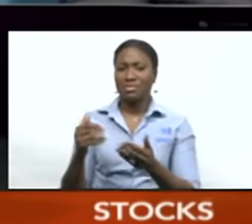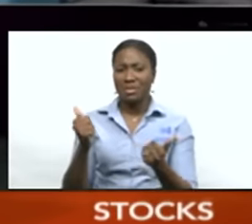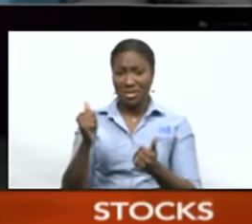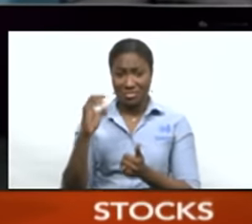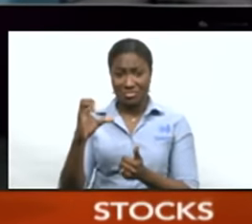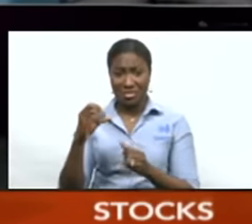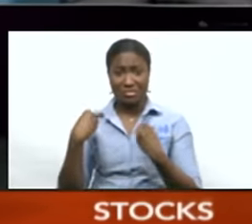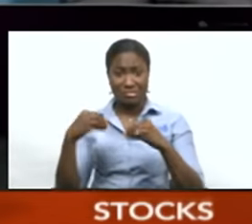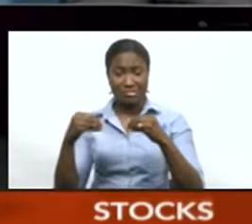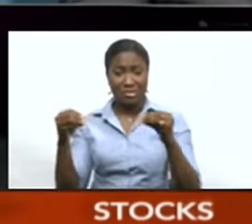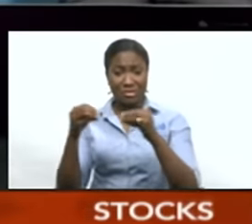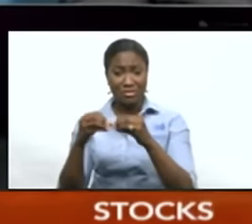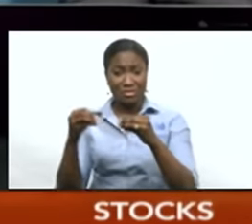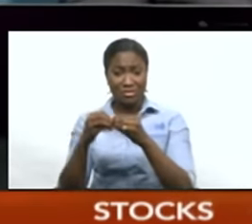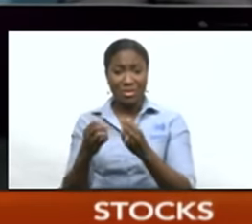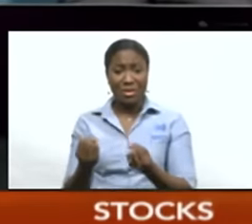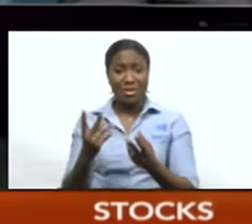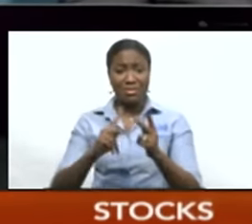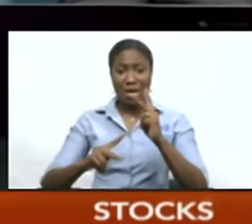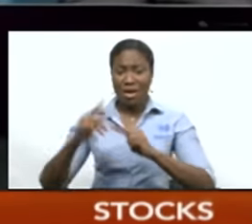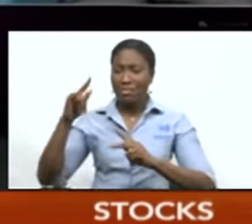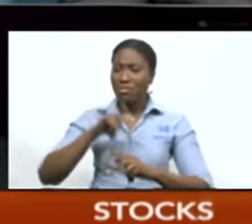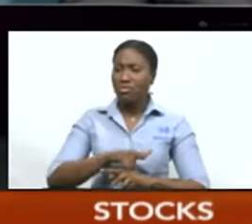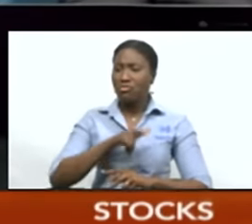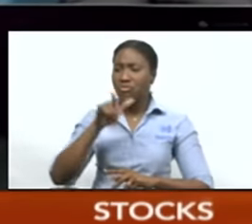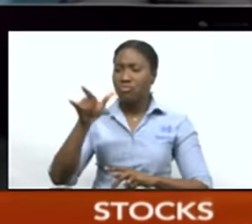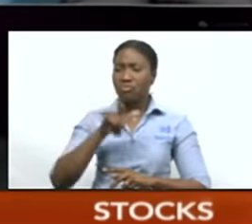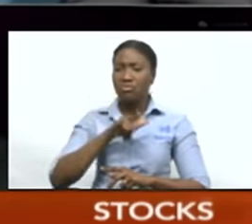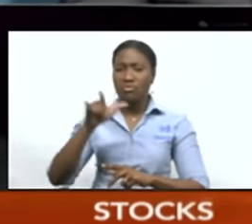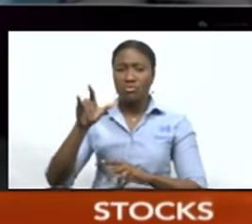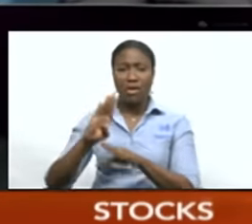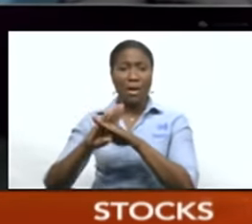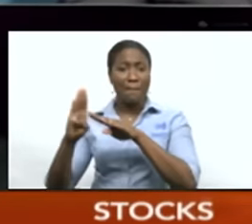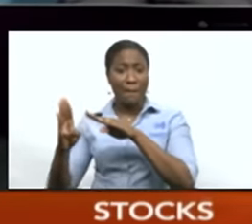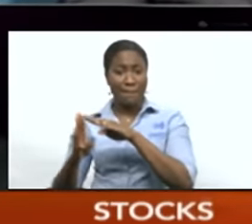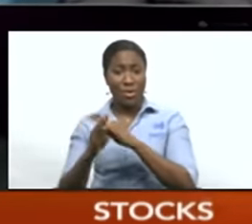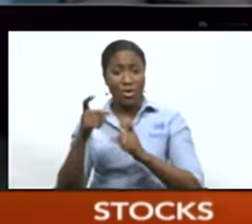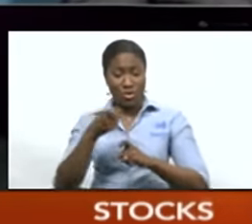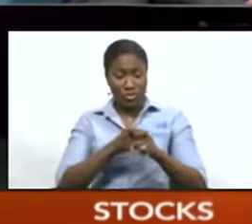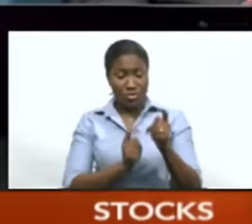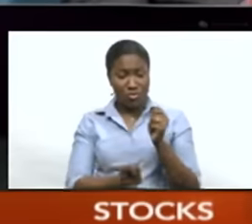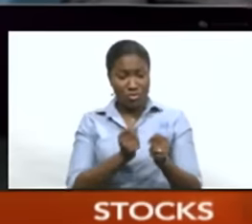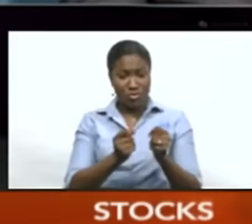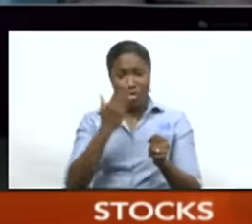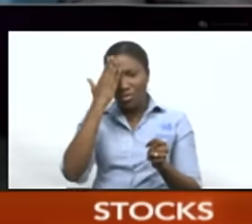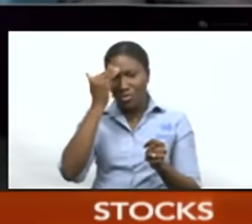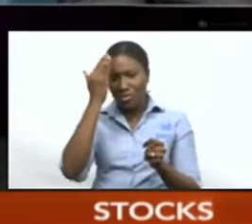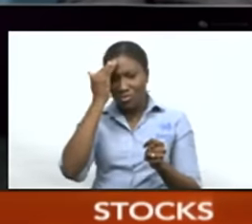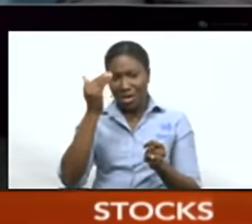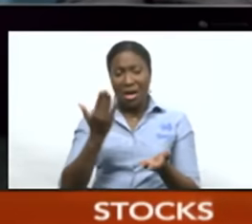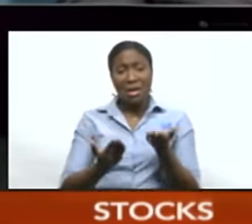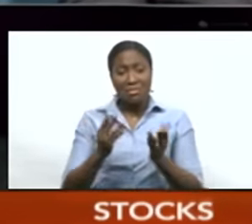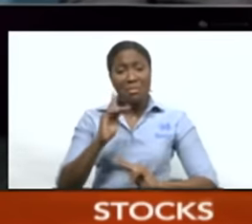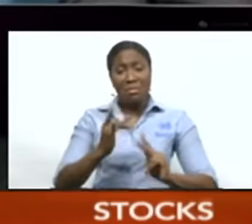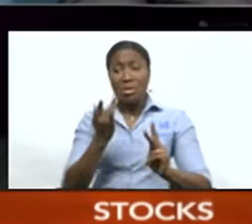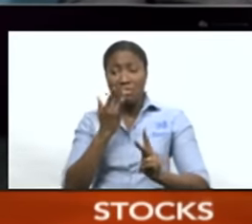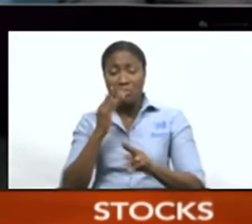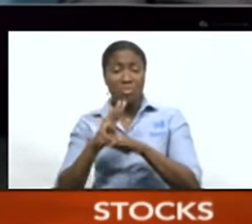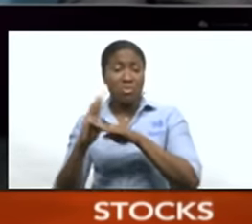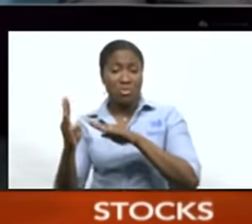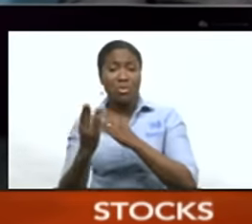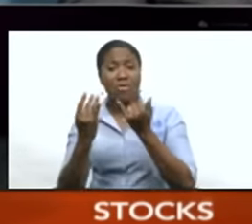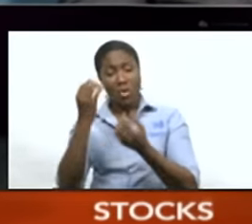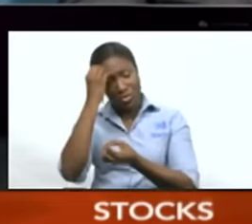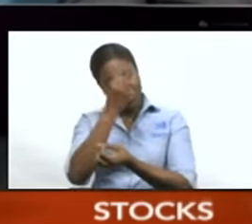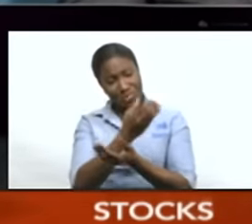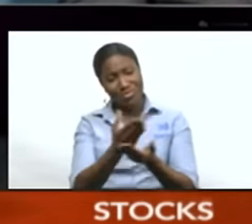reports an increase in TNT visitors to Barbados. He explains it's largely attributed to travel expansion. Andrea Perez-Sobas tells us more